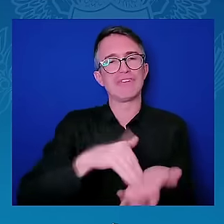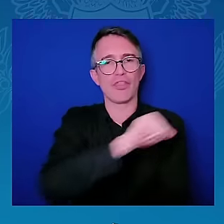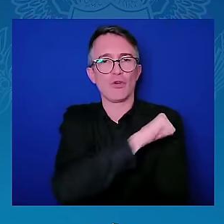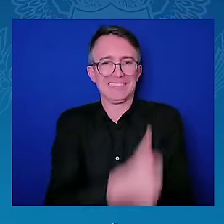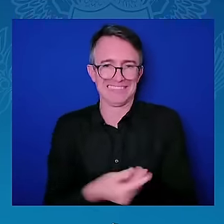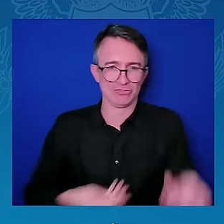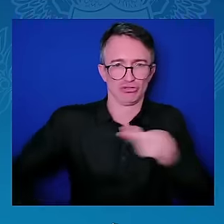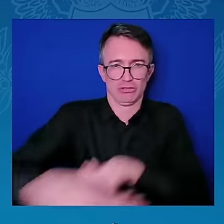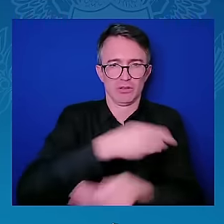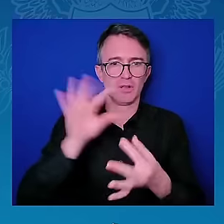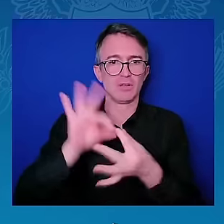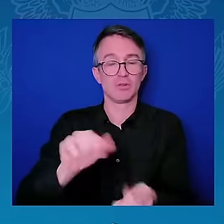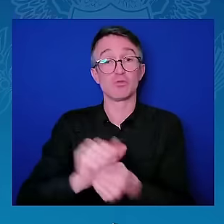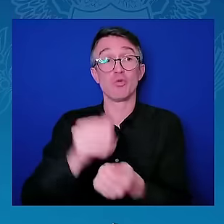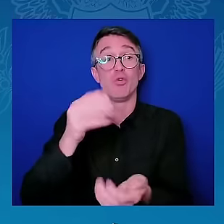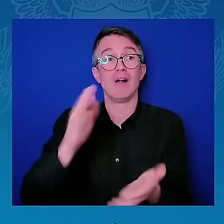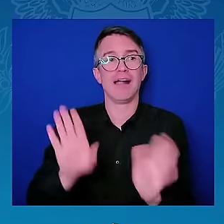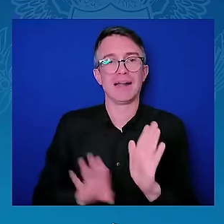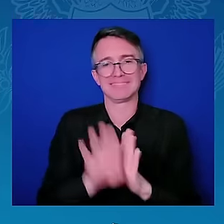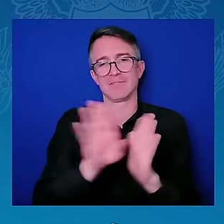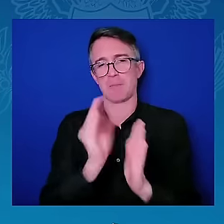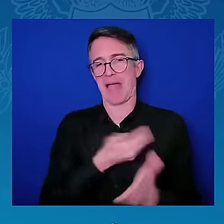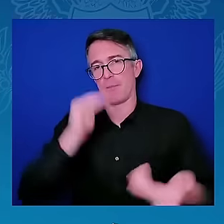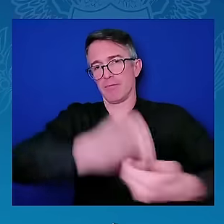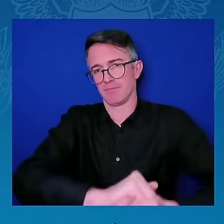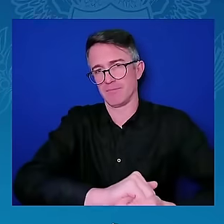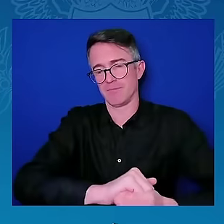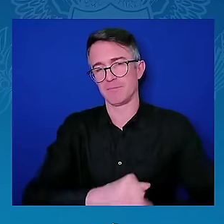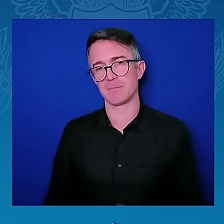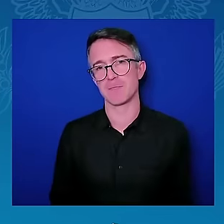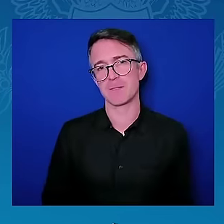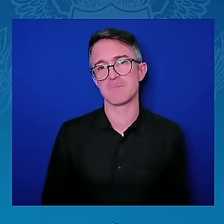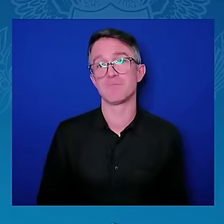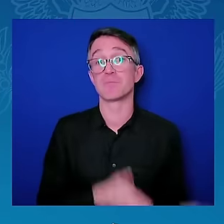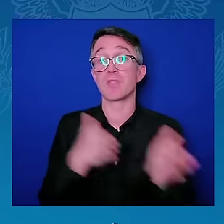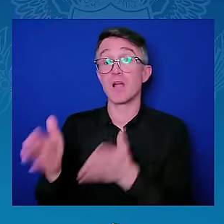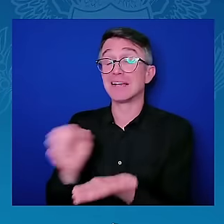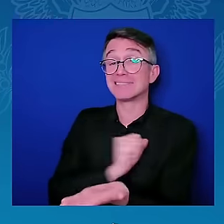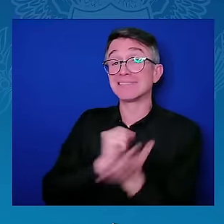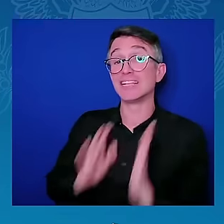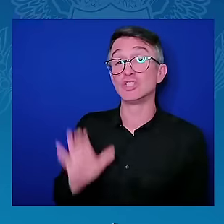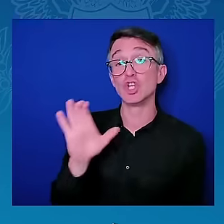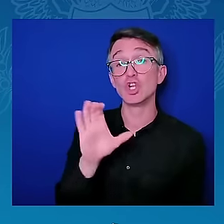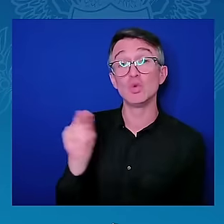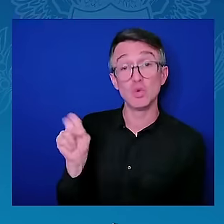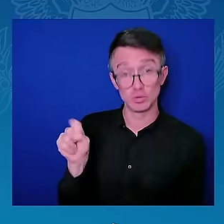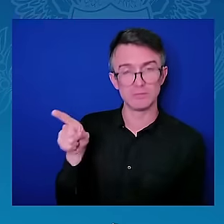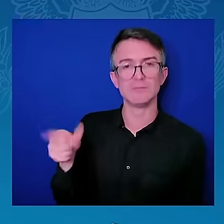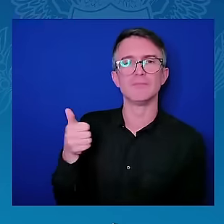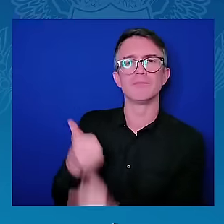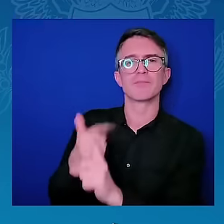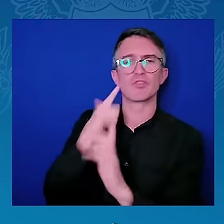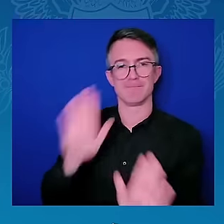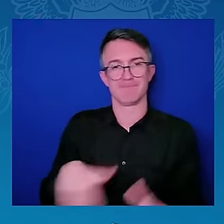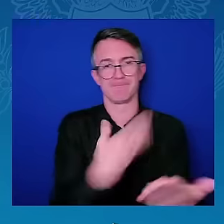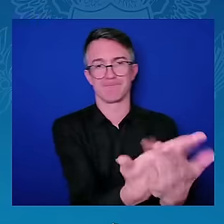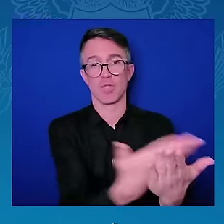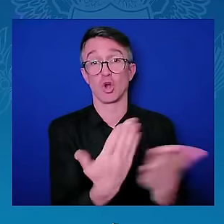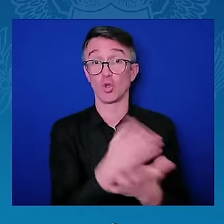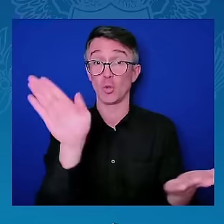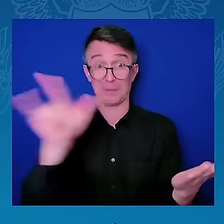great hall, the Kenyan government announced its intention to negotiate a free trade agreement with the United States. We immediately